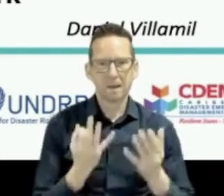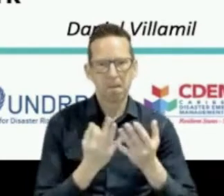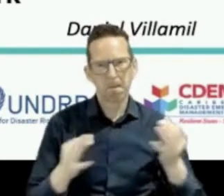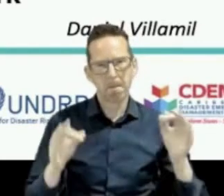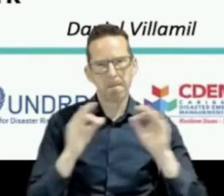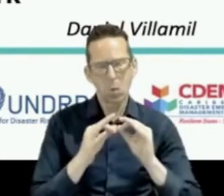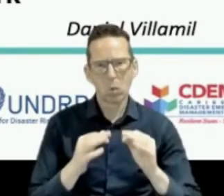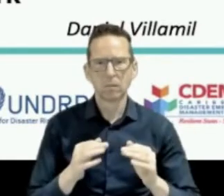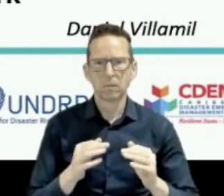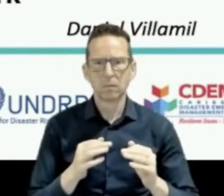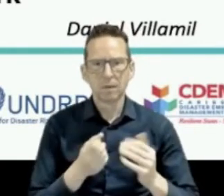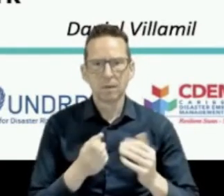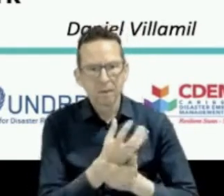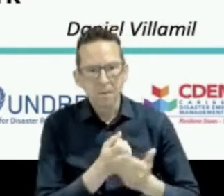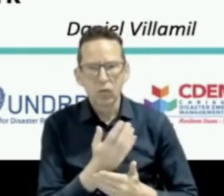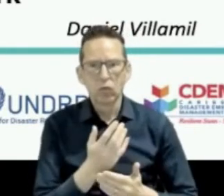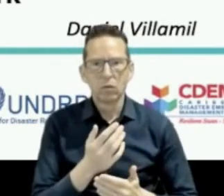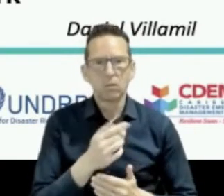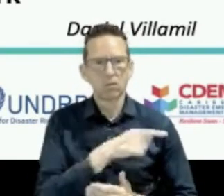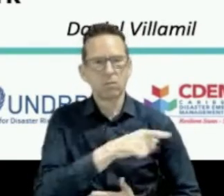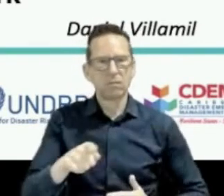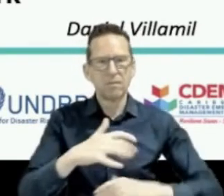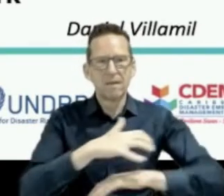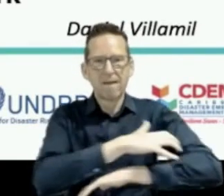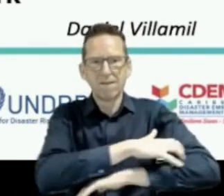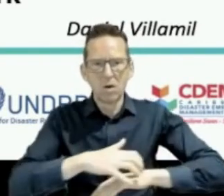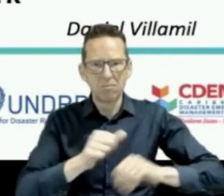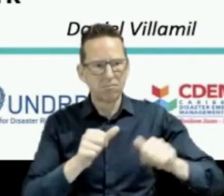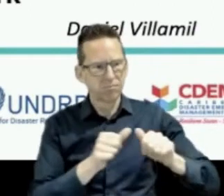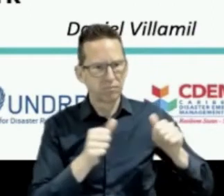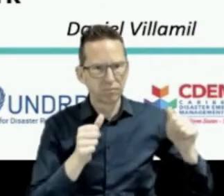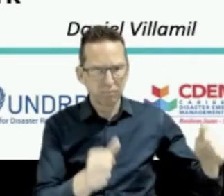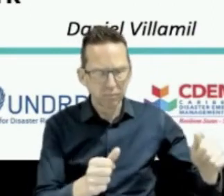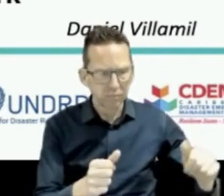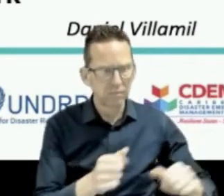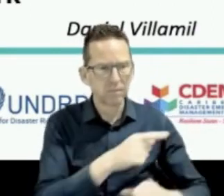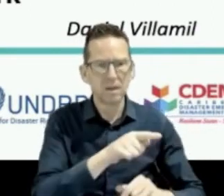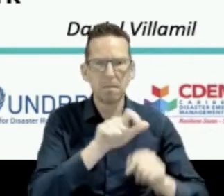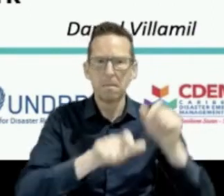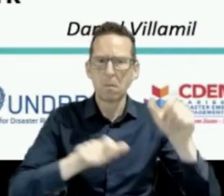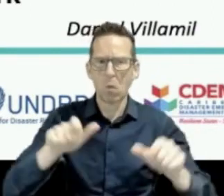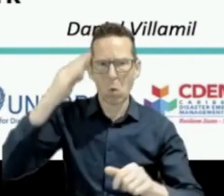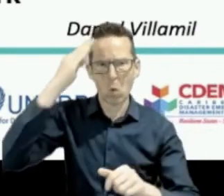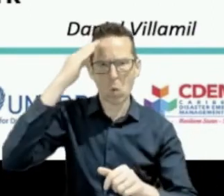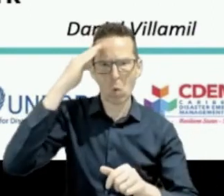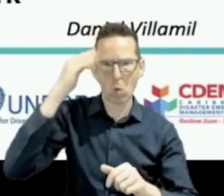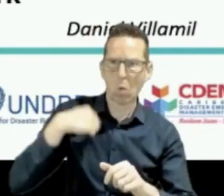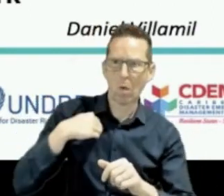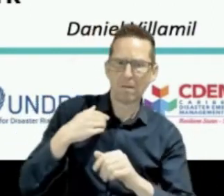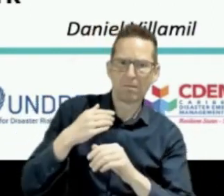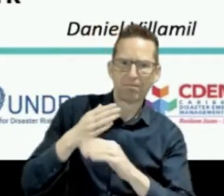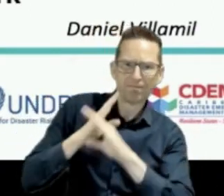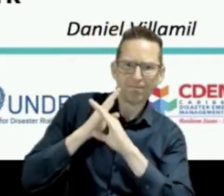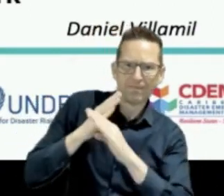property owners and builders for how to build lightning protection for their properties. The example